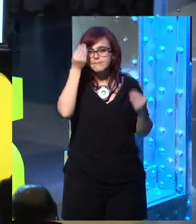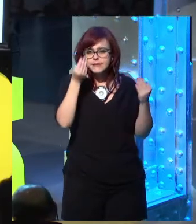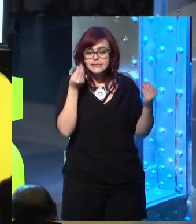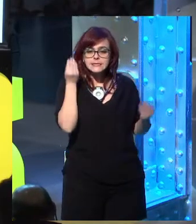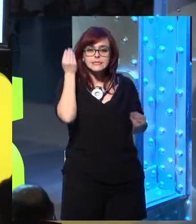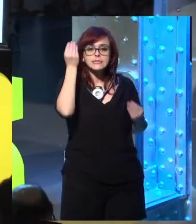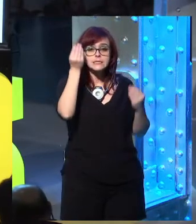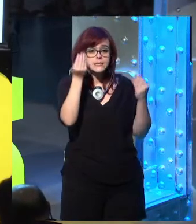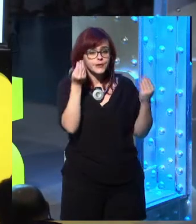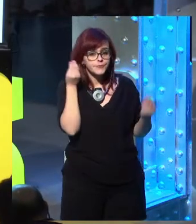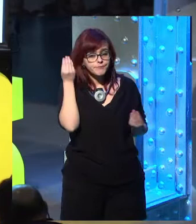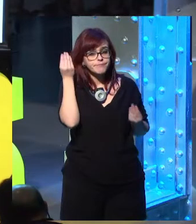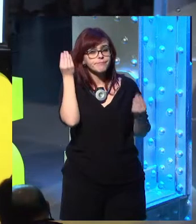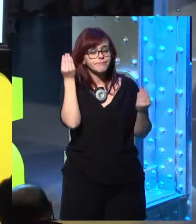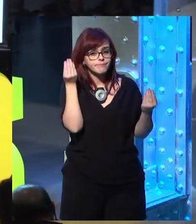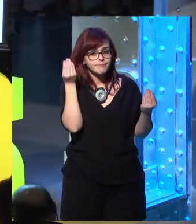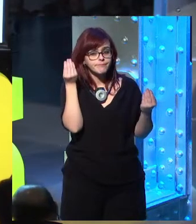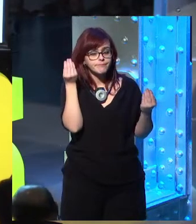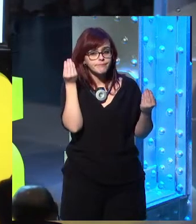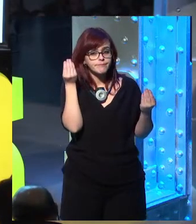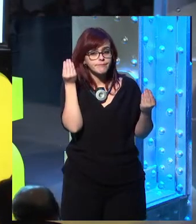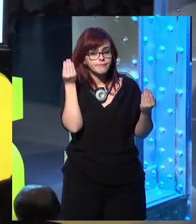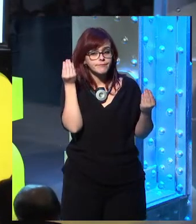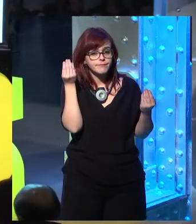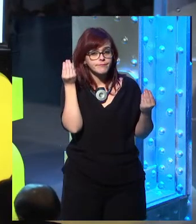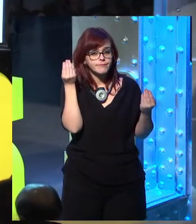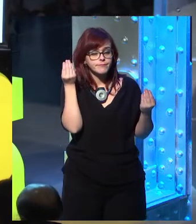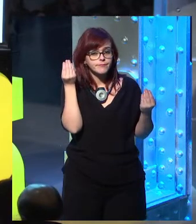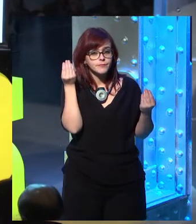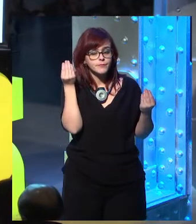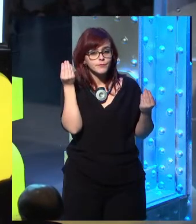So if you process as much as possible on the device itself, we have the power to do it.